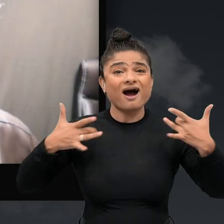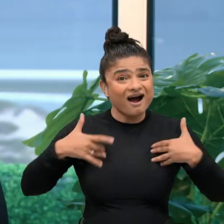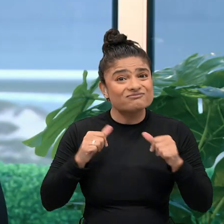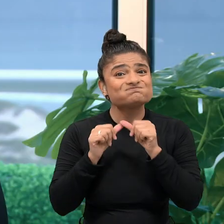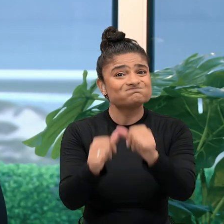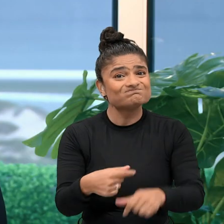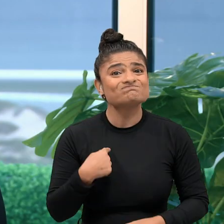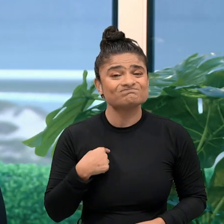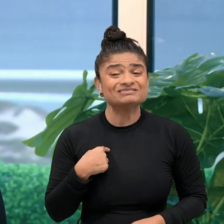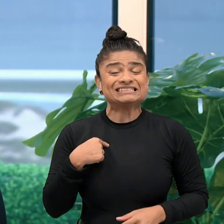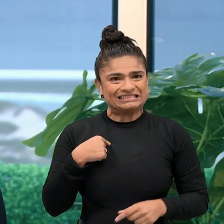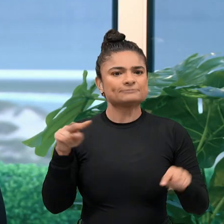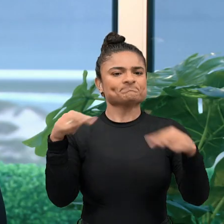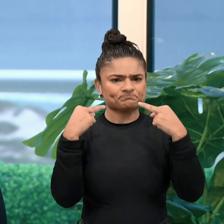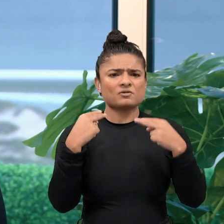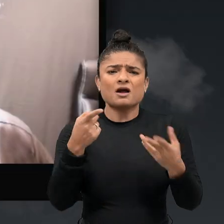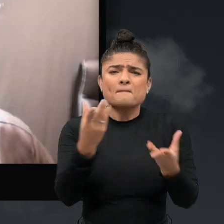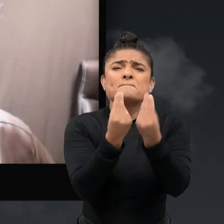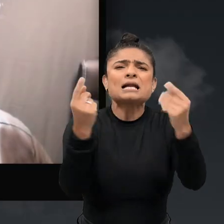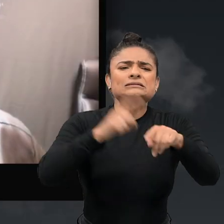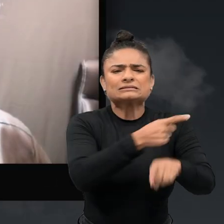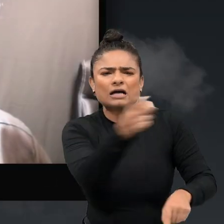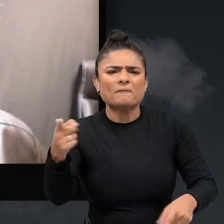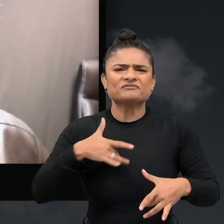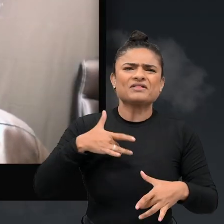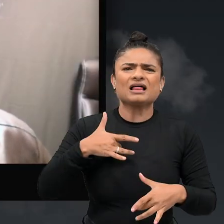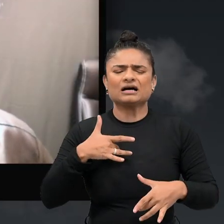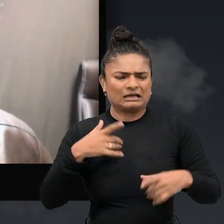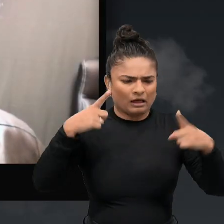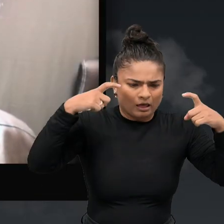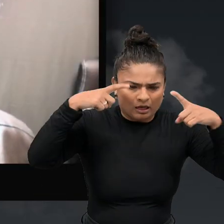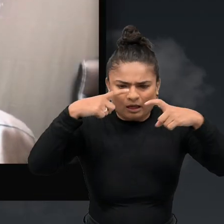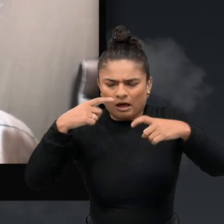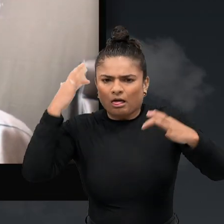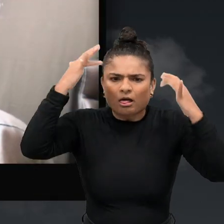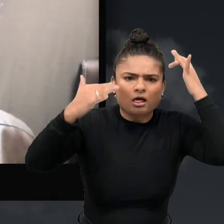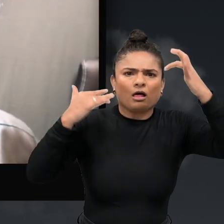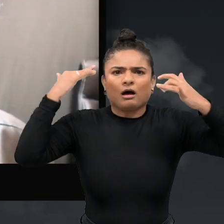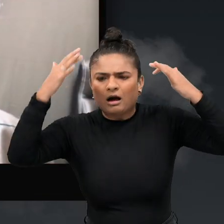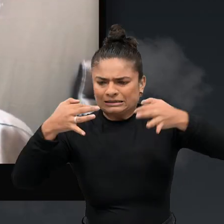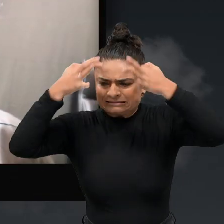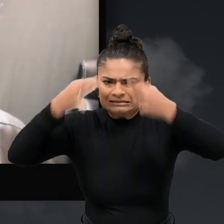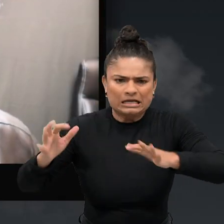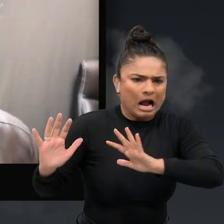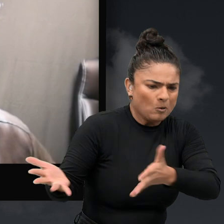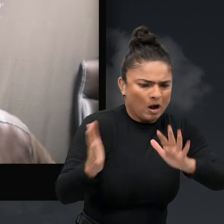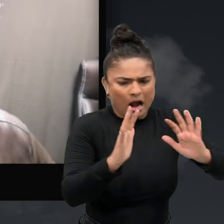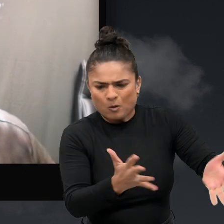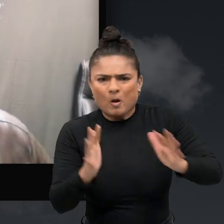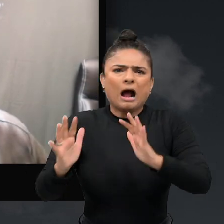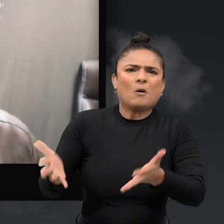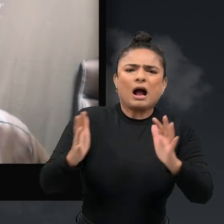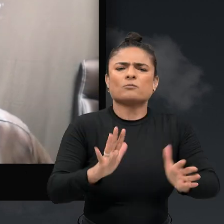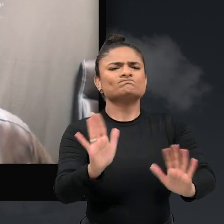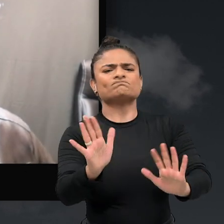alive. There are many times when we want to complicate the process of decision making, when